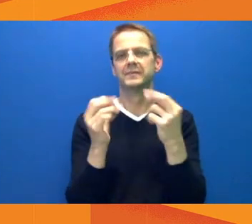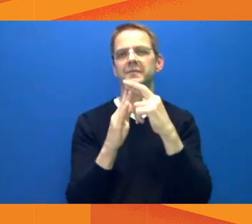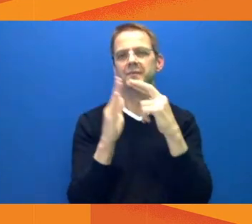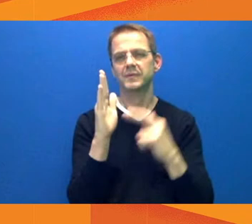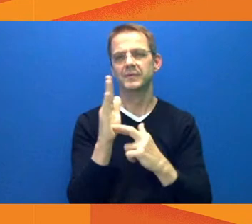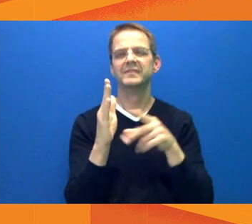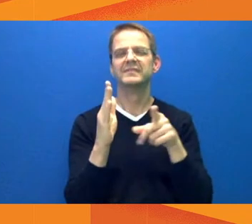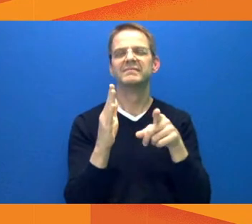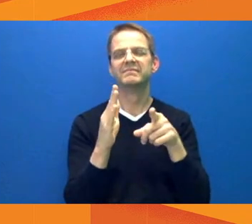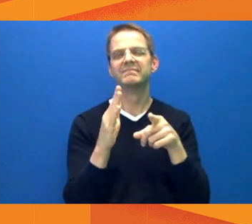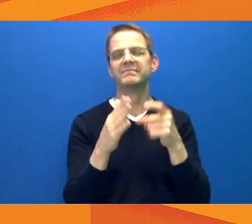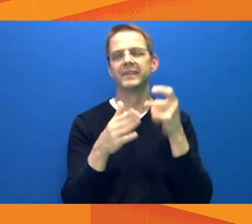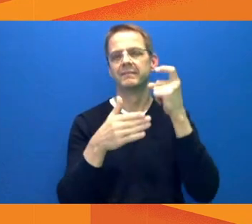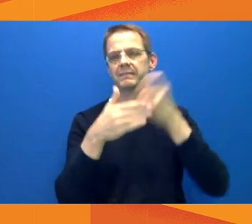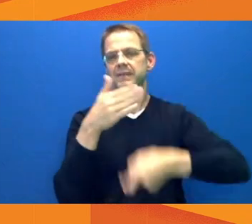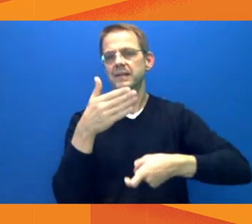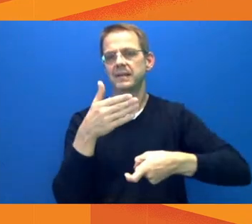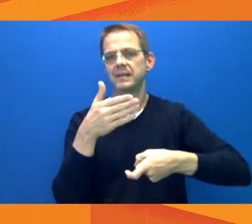go ahead.